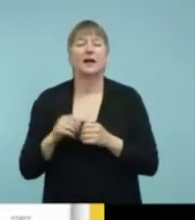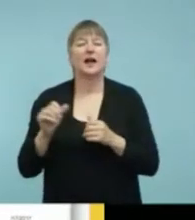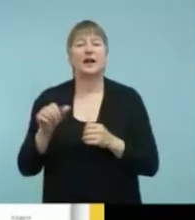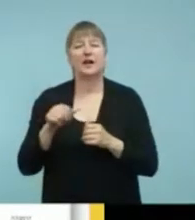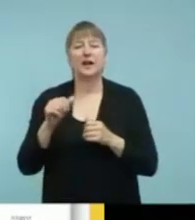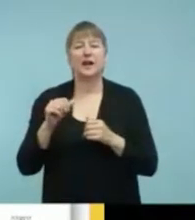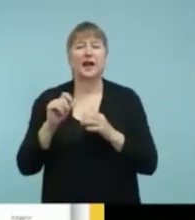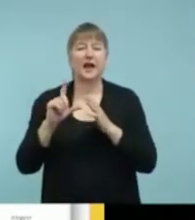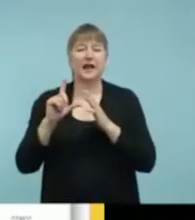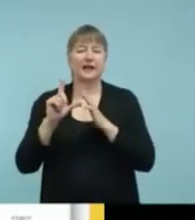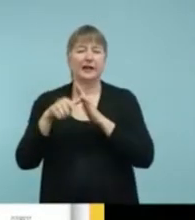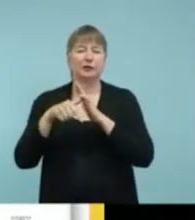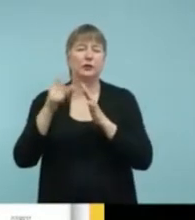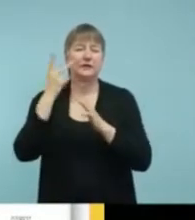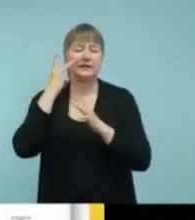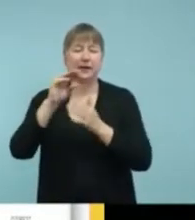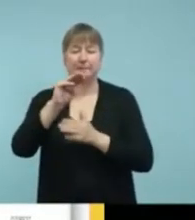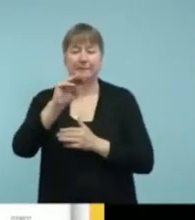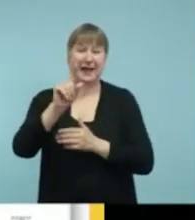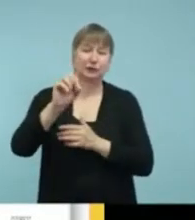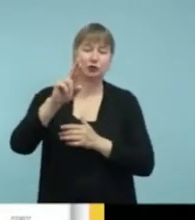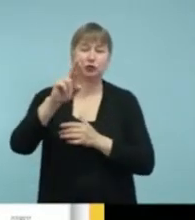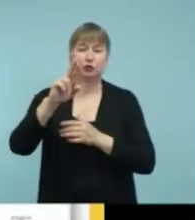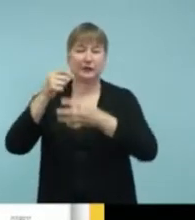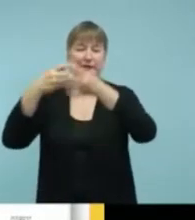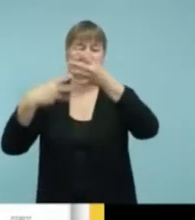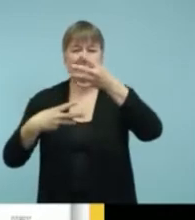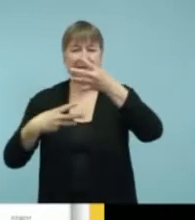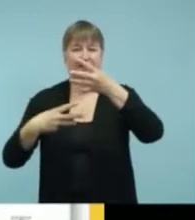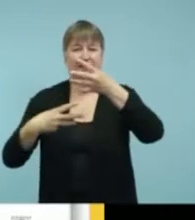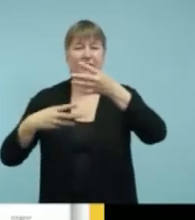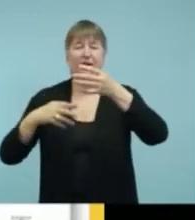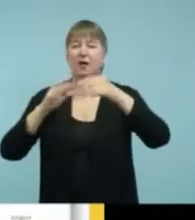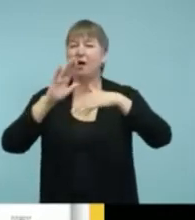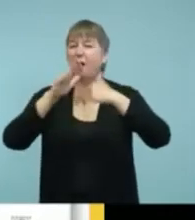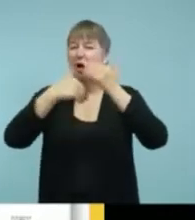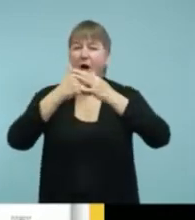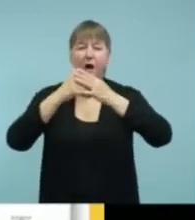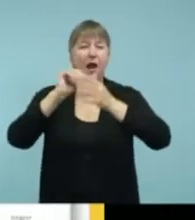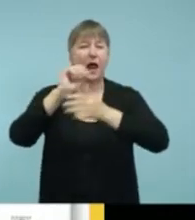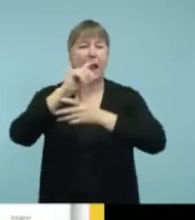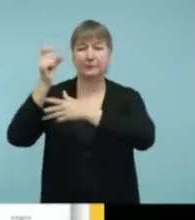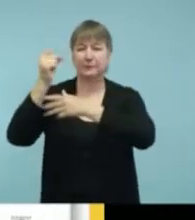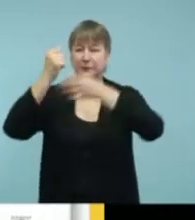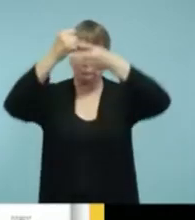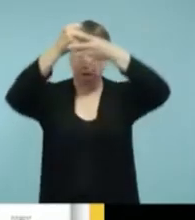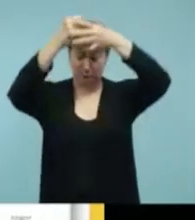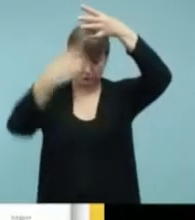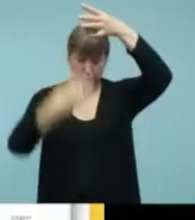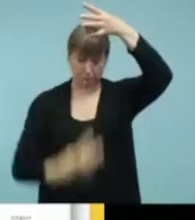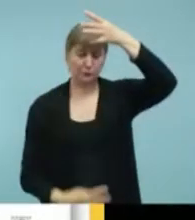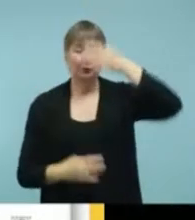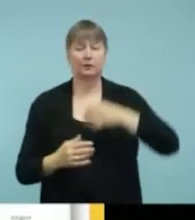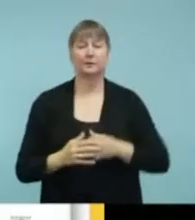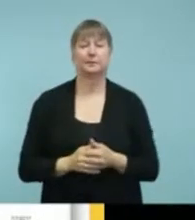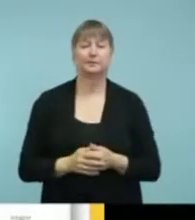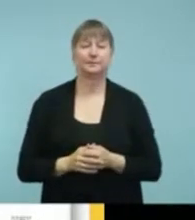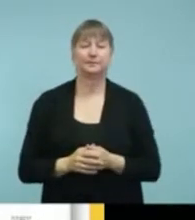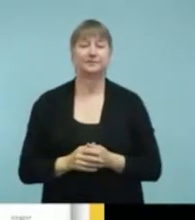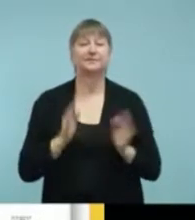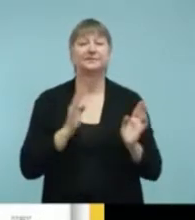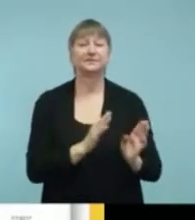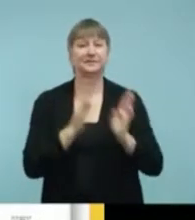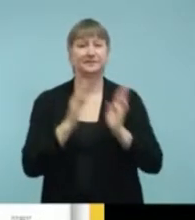when you go to the, when you go to the list that has all of the apps all on one page. The next column